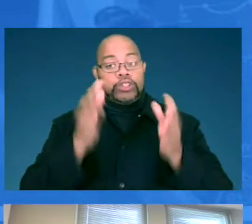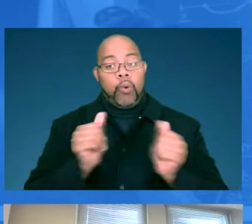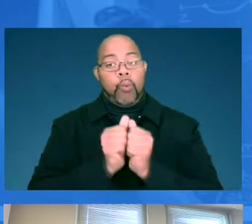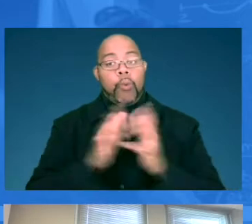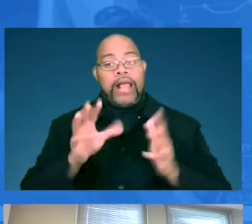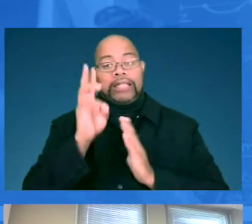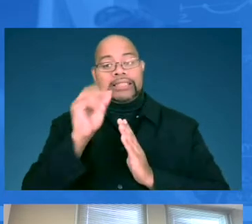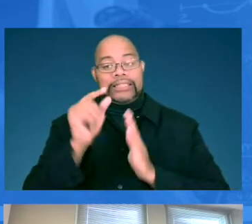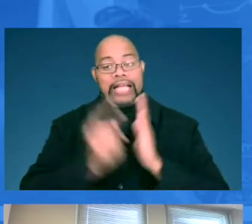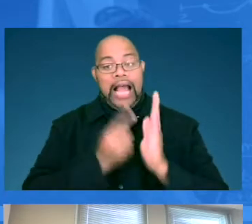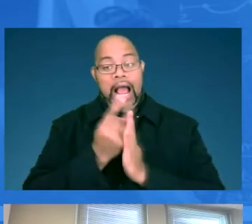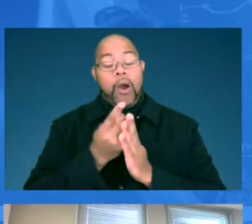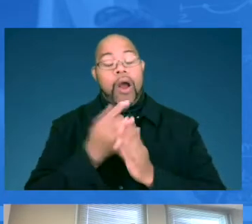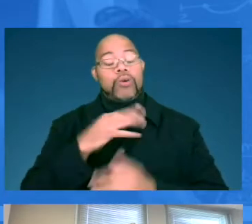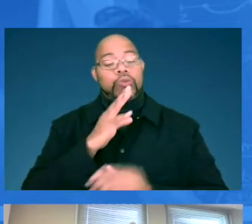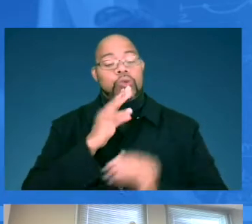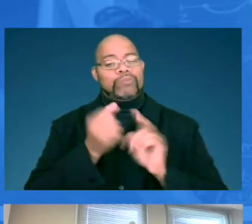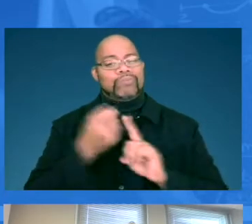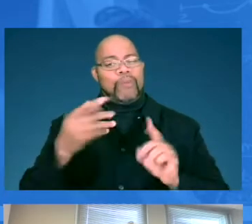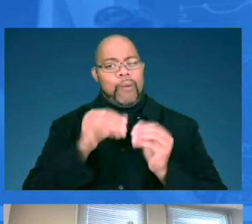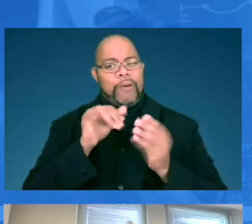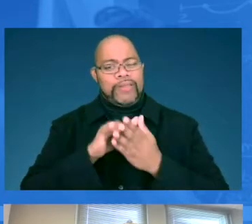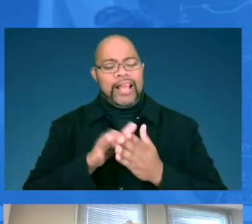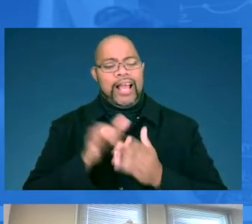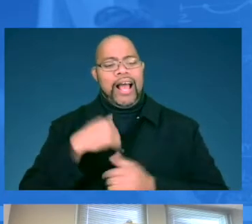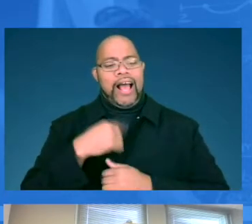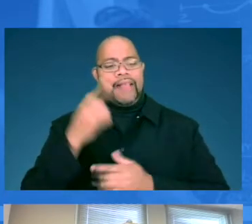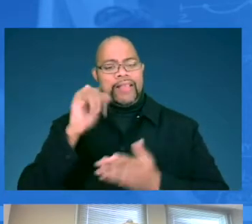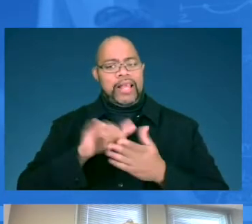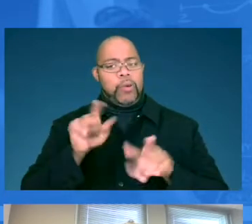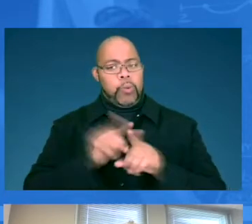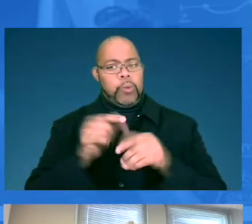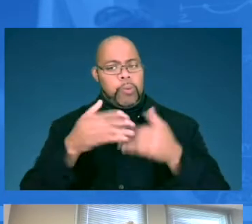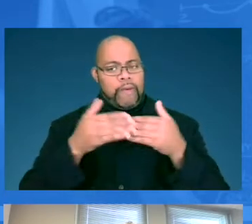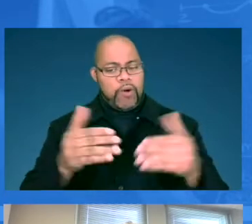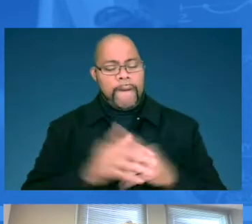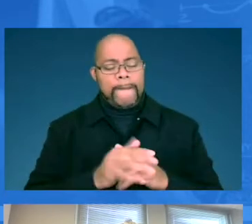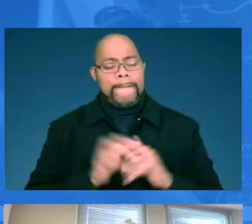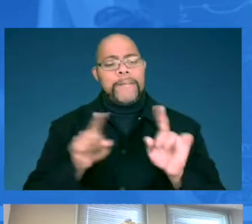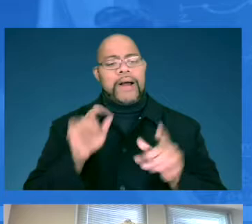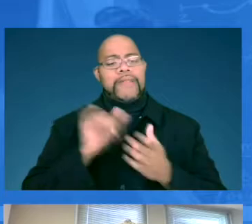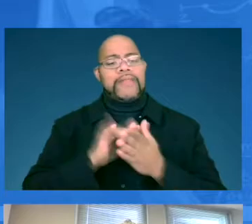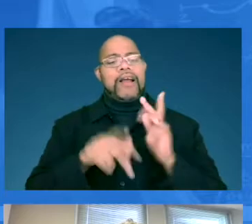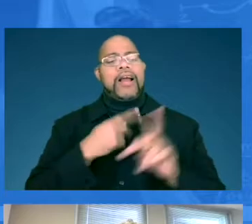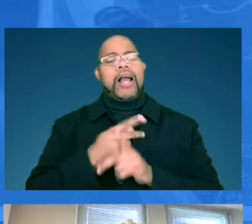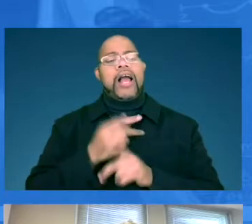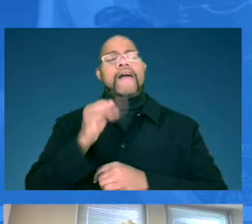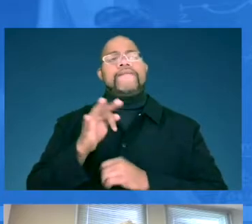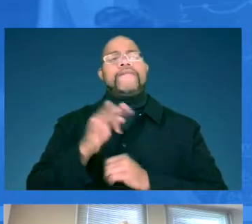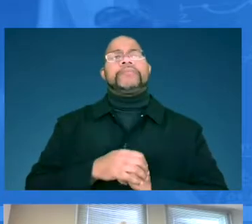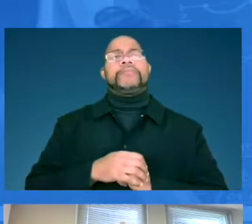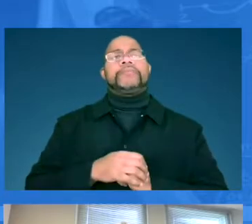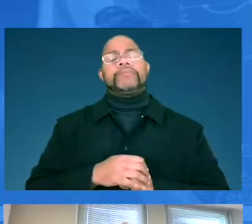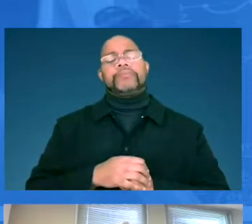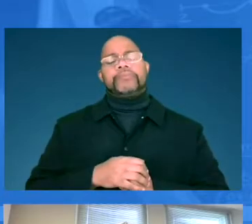without those 60 hours. And I'll talk a bit more about that, I believe, as we move on. But this type of